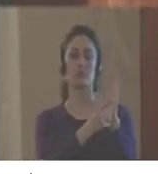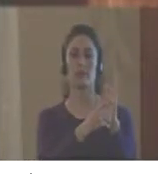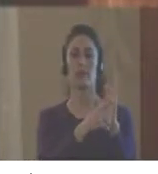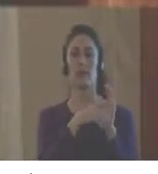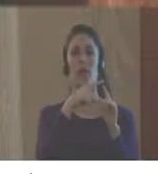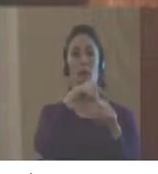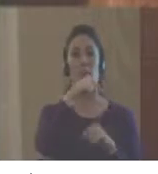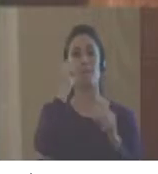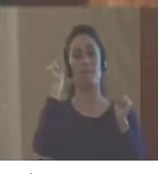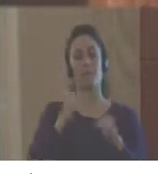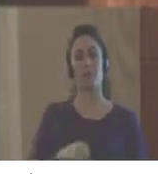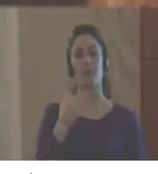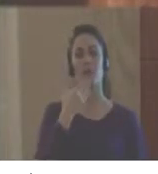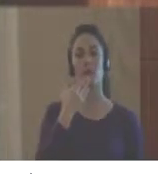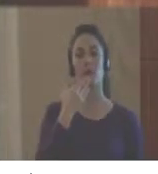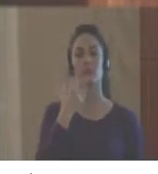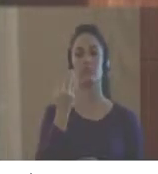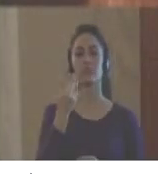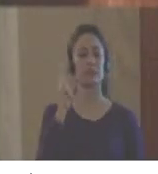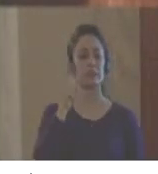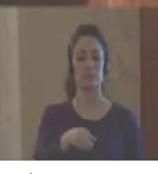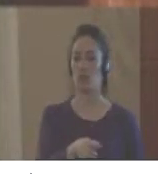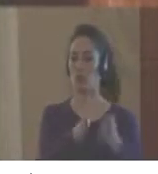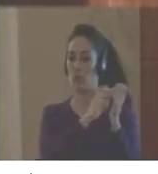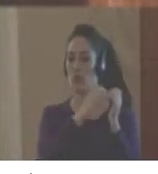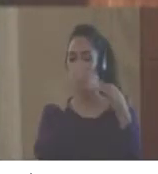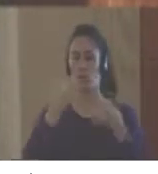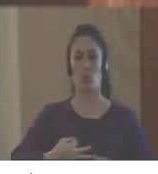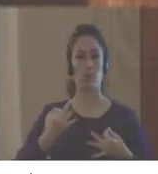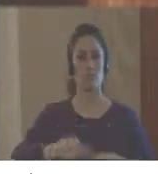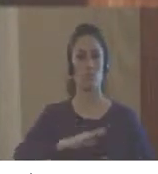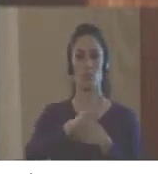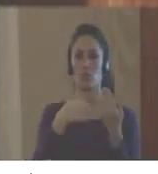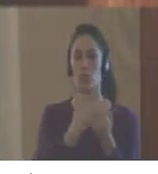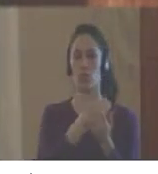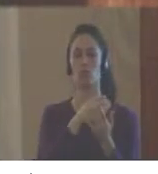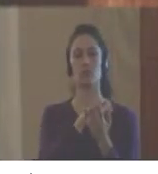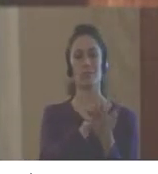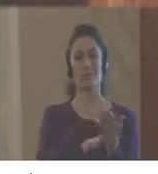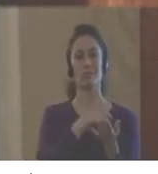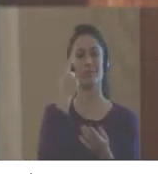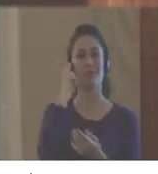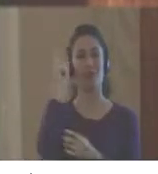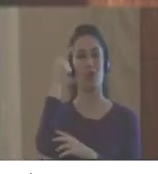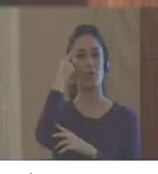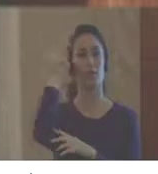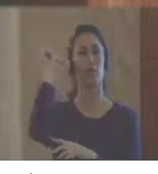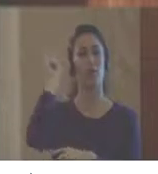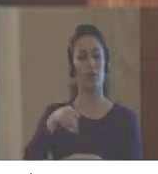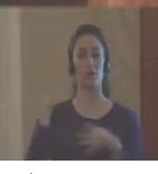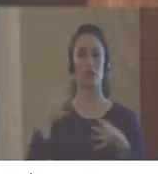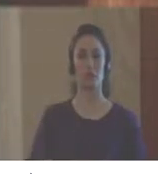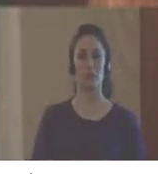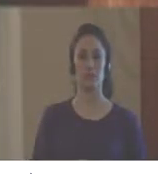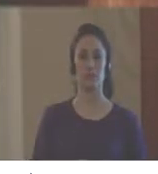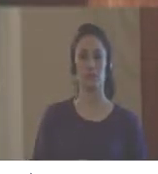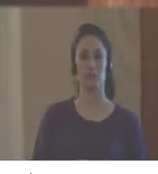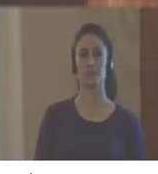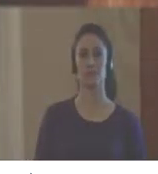for a design that is seismic, earthquake resistant for public and private